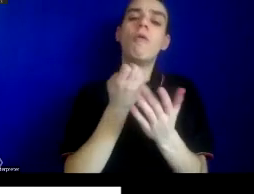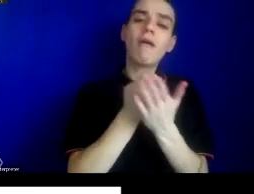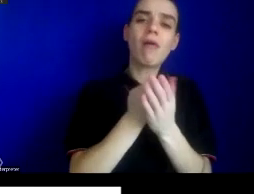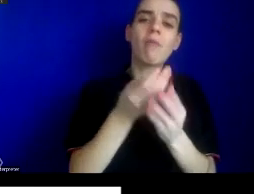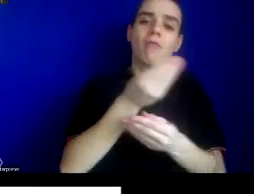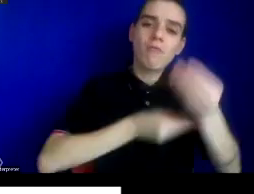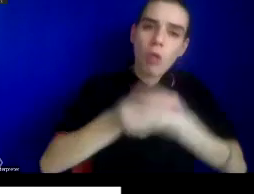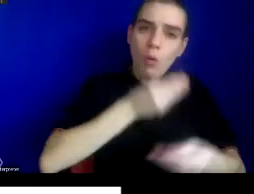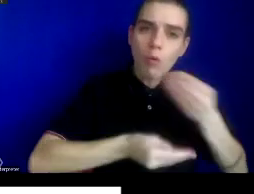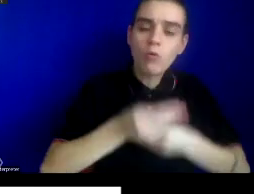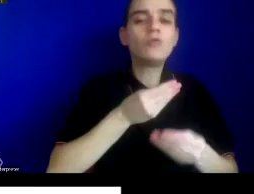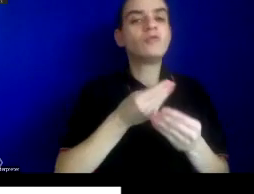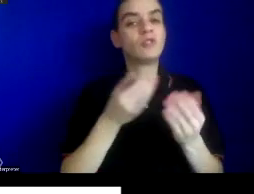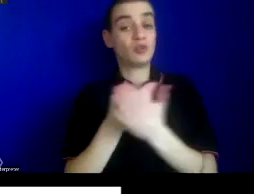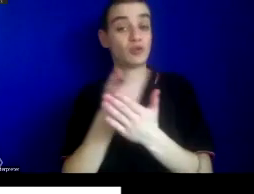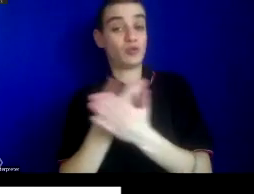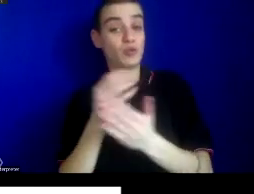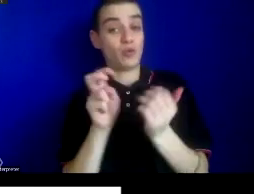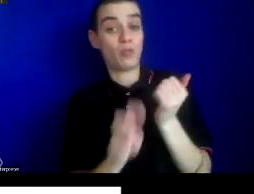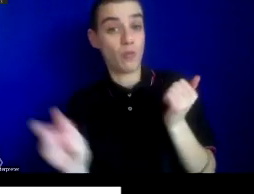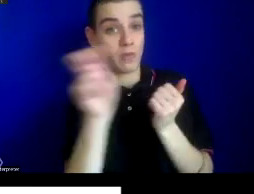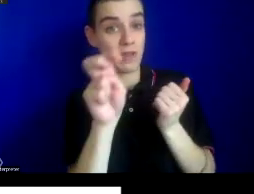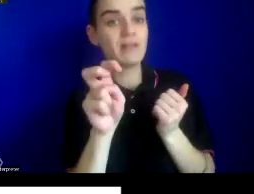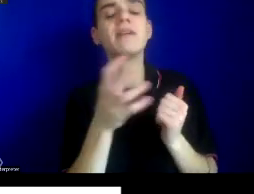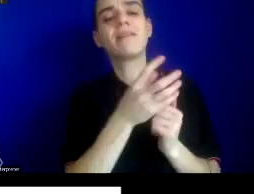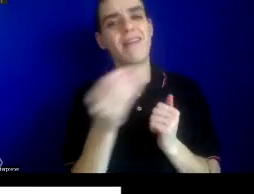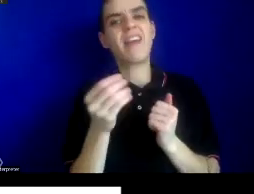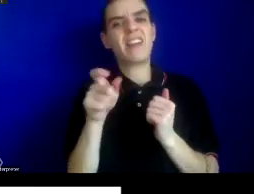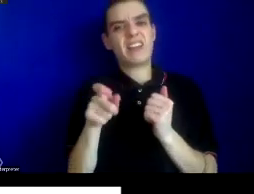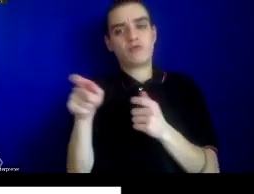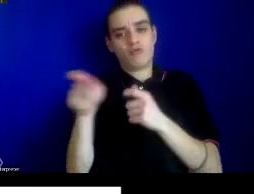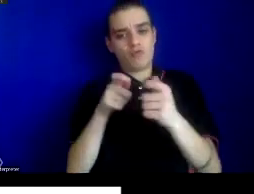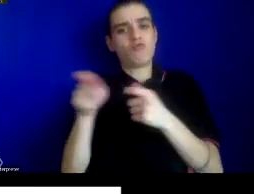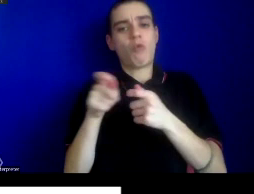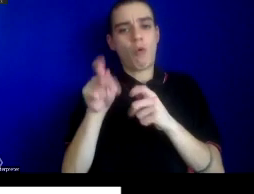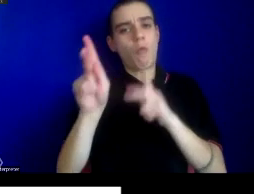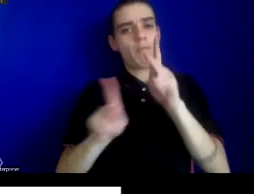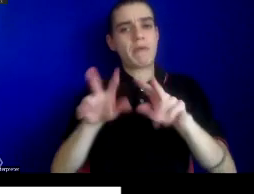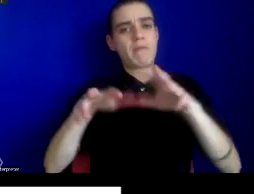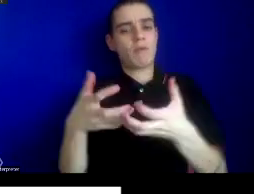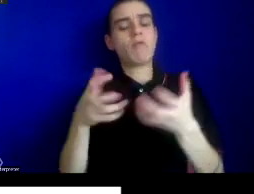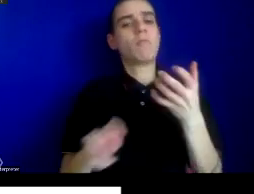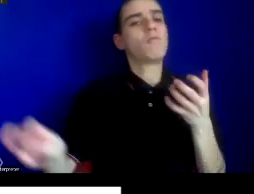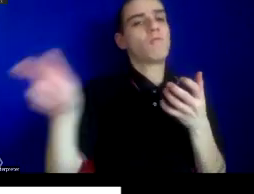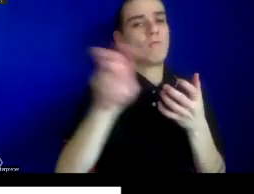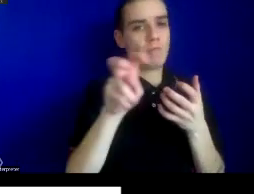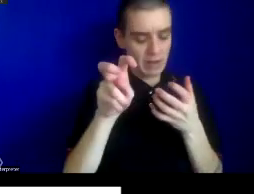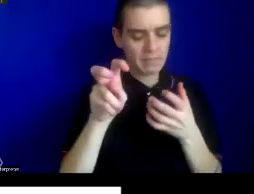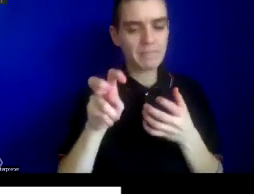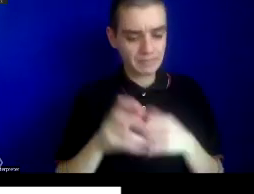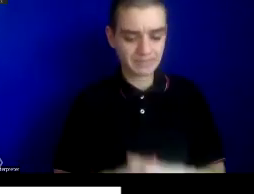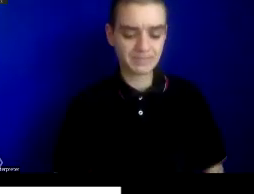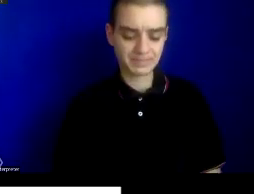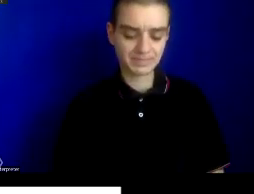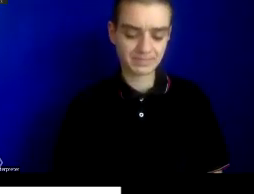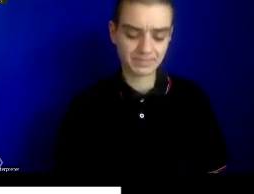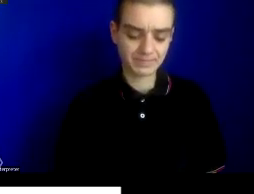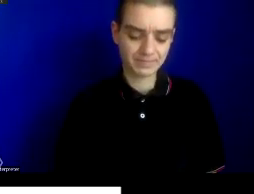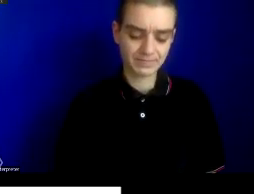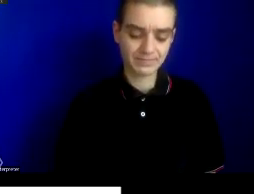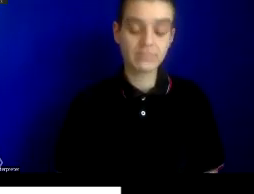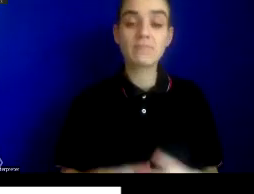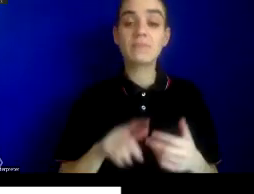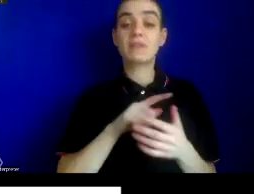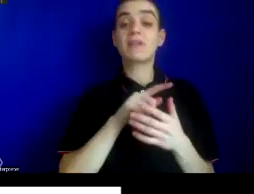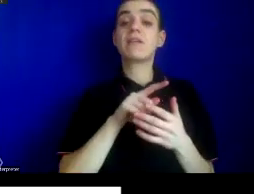or hastening forms of mobility and a need to control population movement to the remote management of bodies and geographies. These concerns have